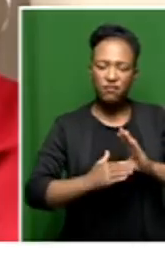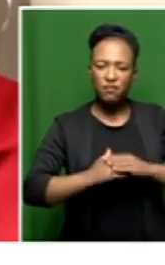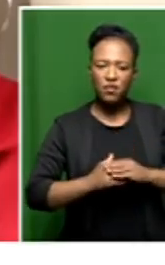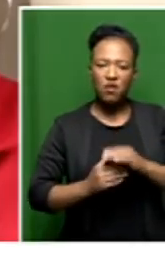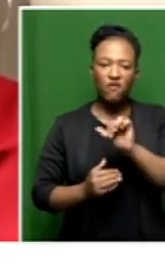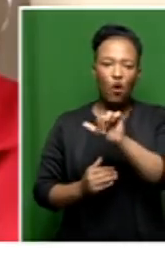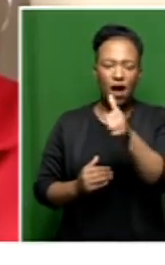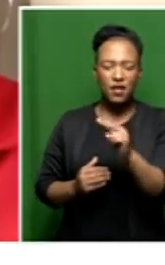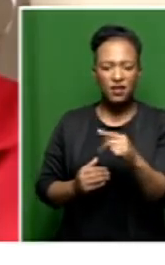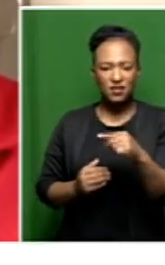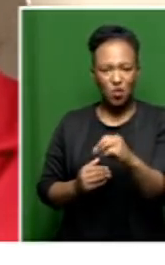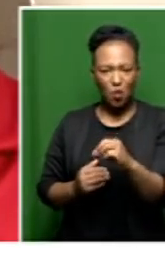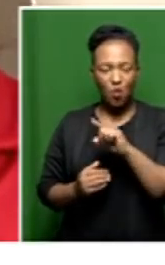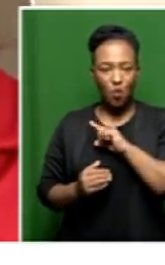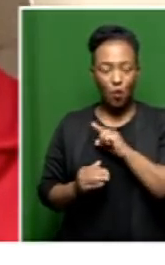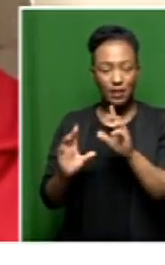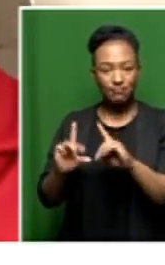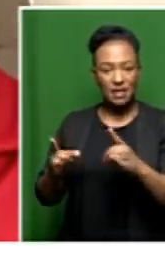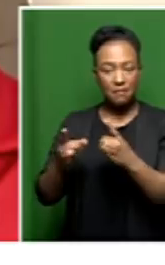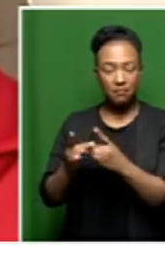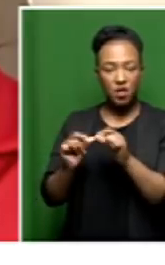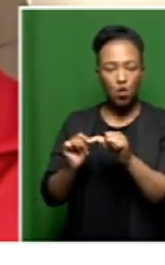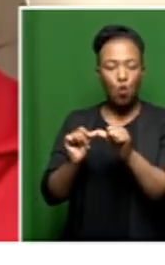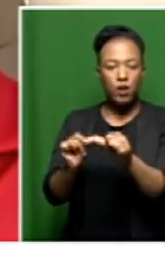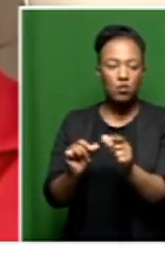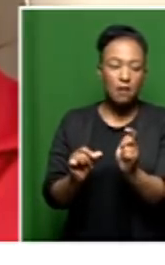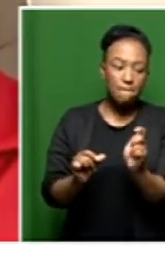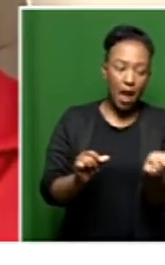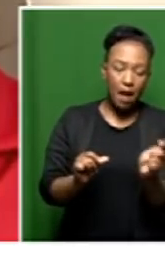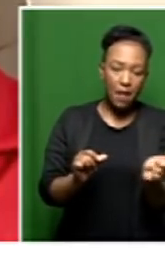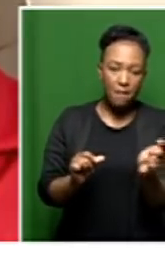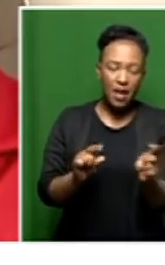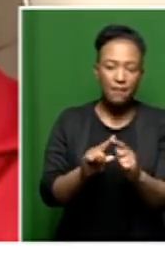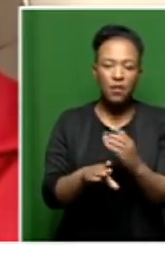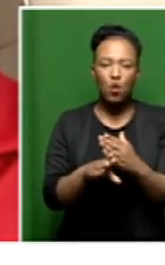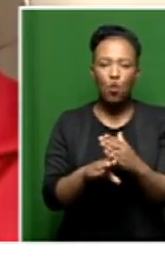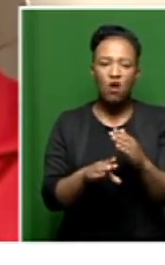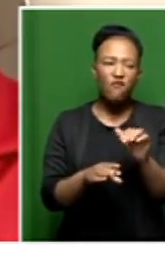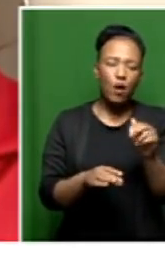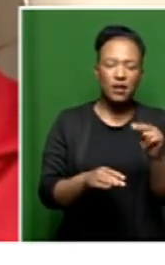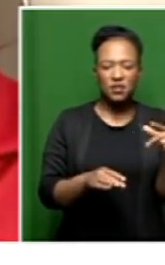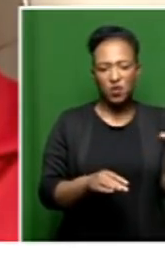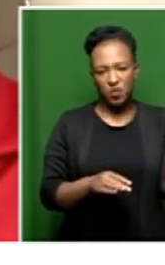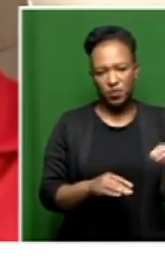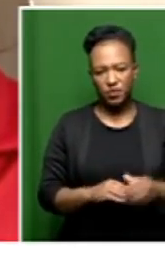another entity, because the department continued to pay these people, and yet they were working for an NGO.